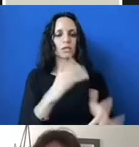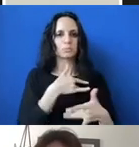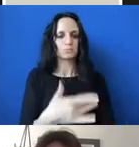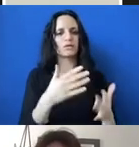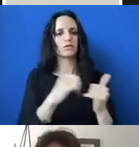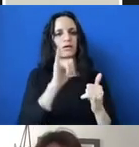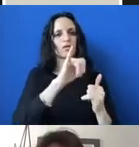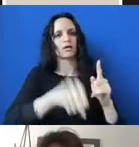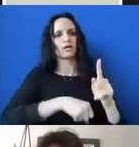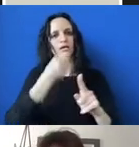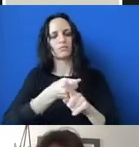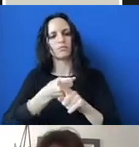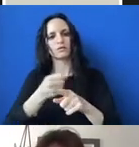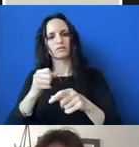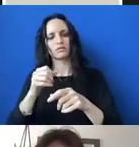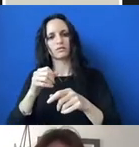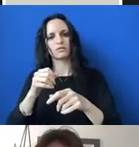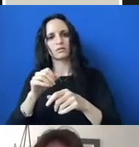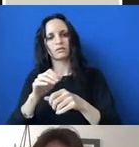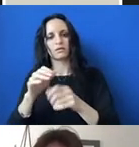the look and feel of American journalism.